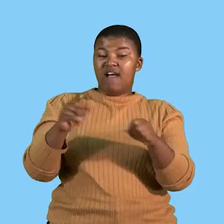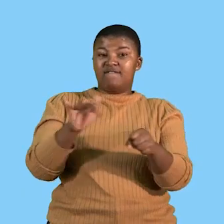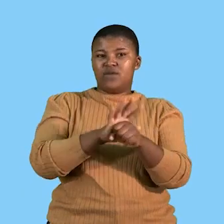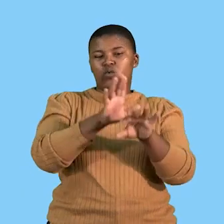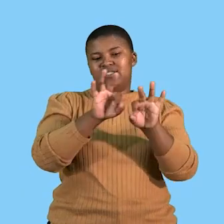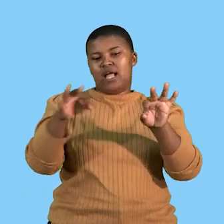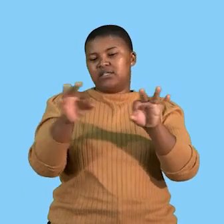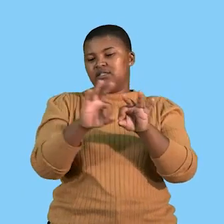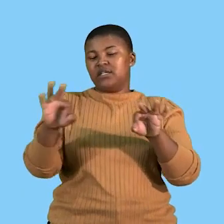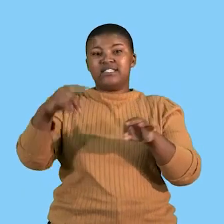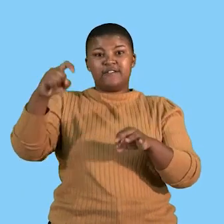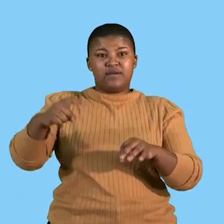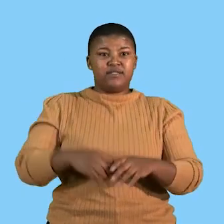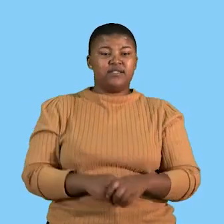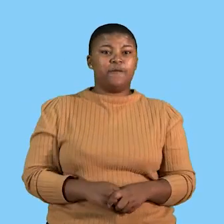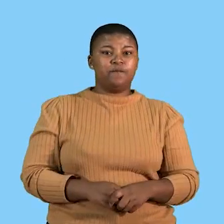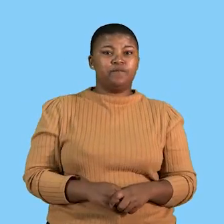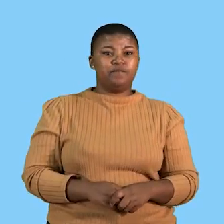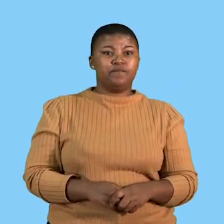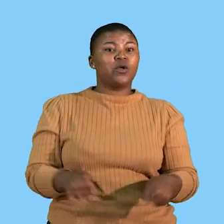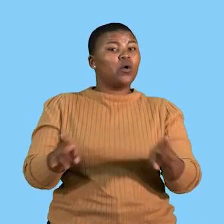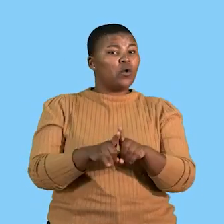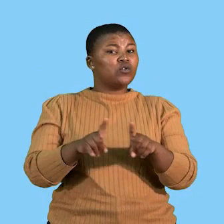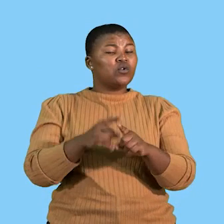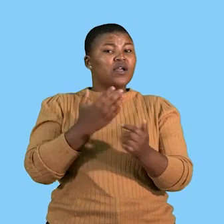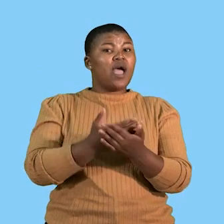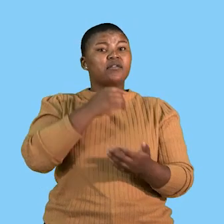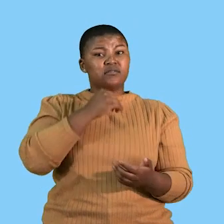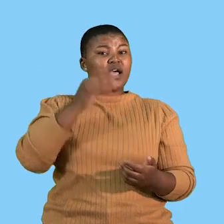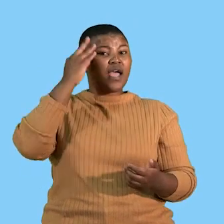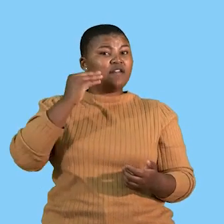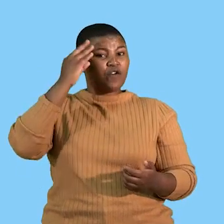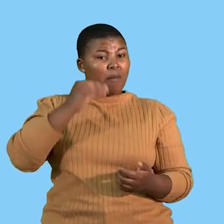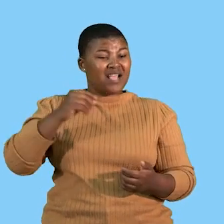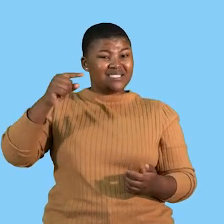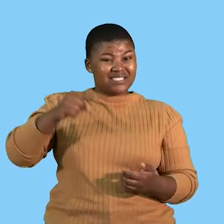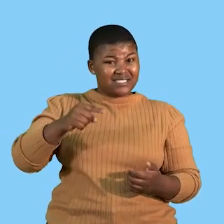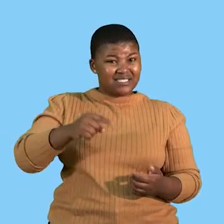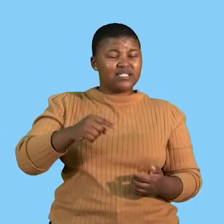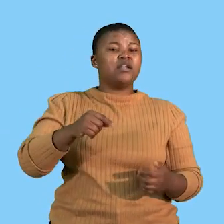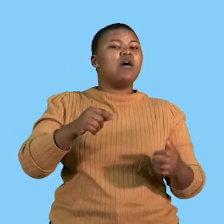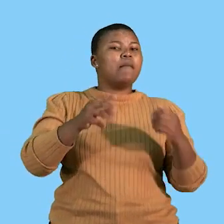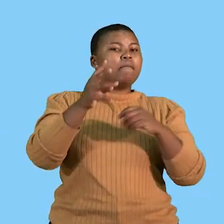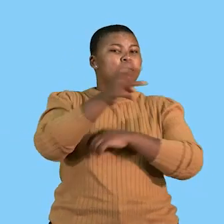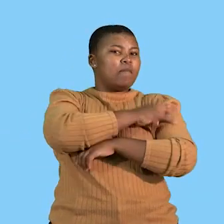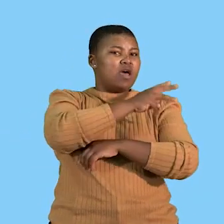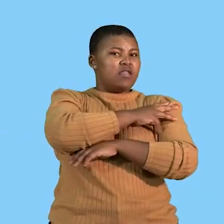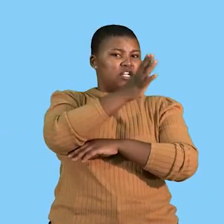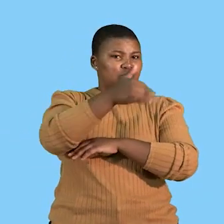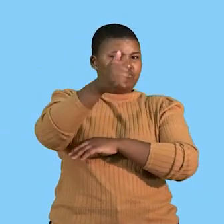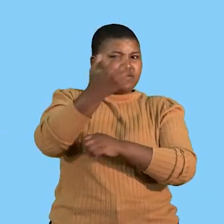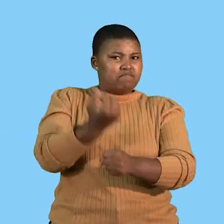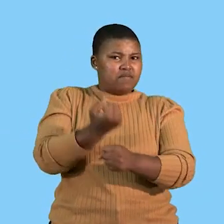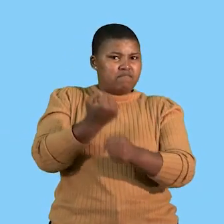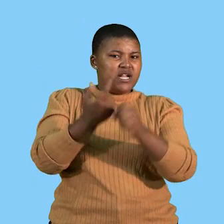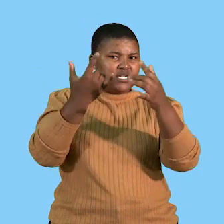must discuss in a full sentence. We can also say that this information is then used by management to